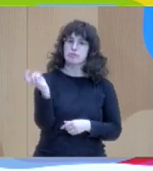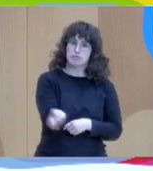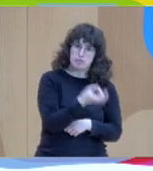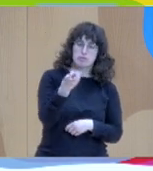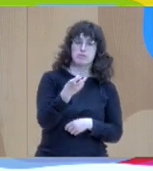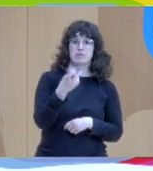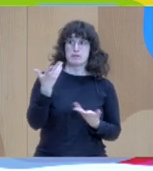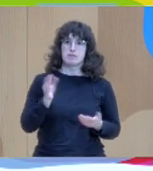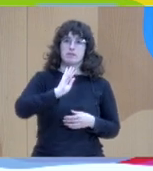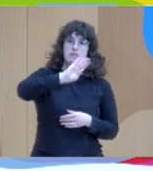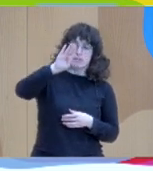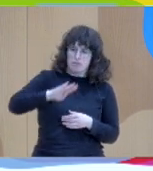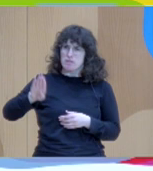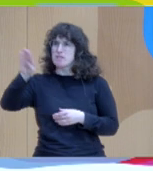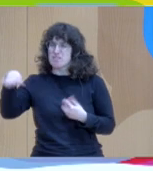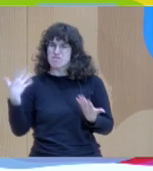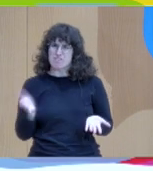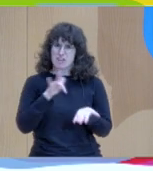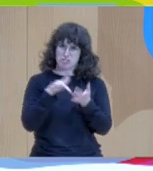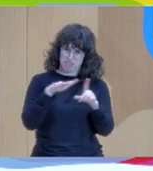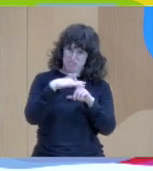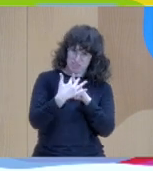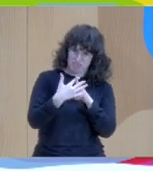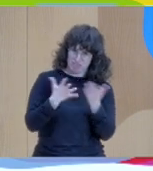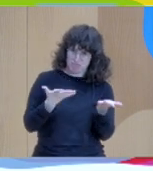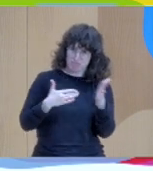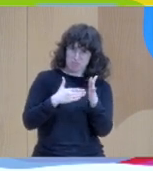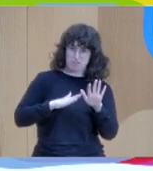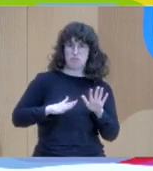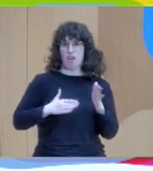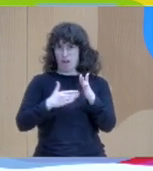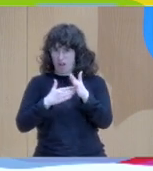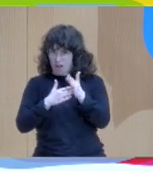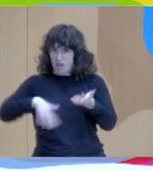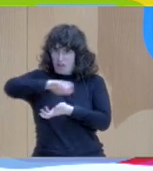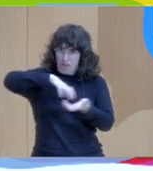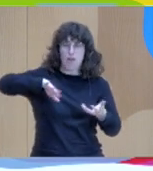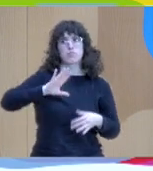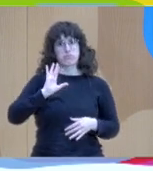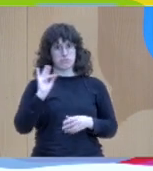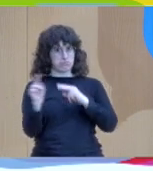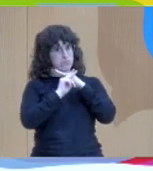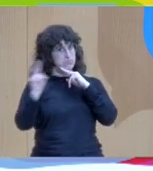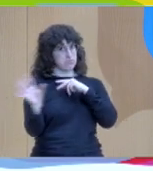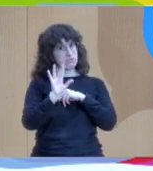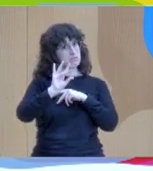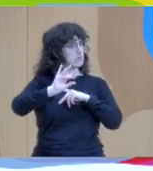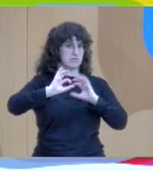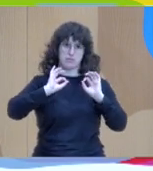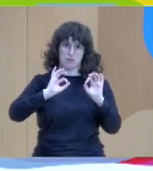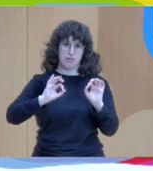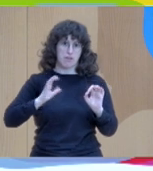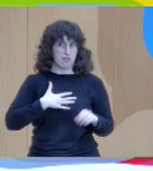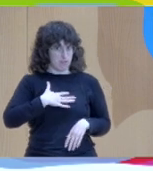said, oh yes. Okay. Could you, could we have a dialogical meeting with these